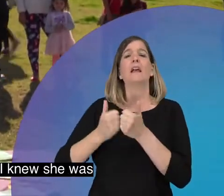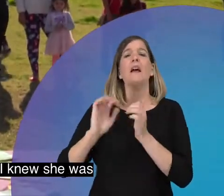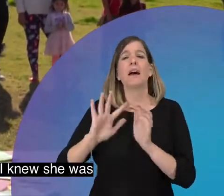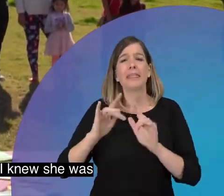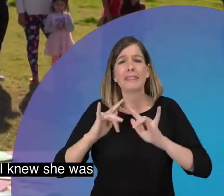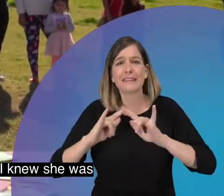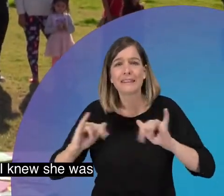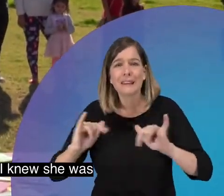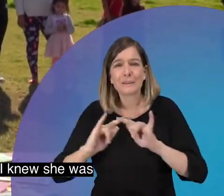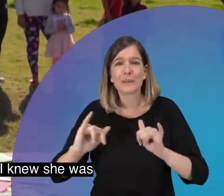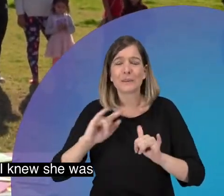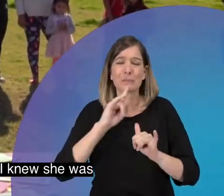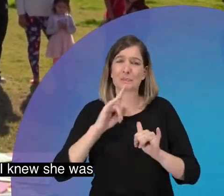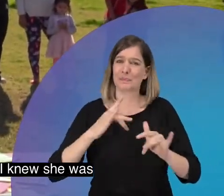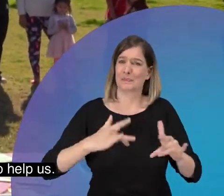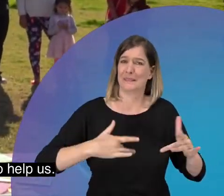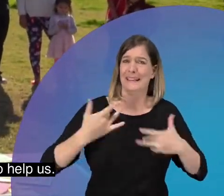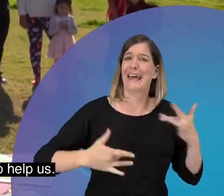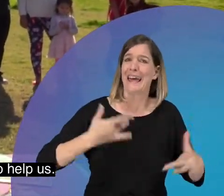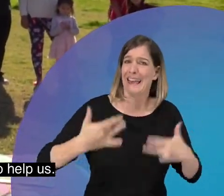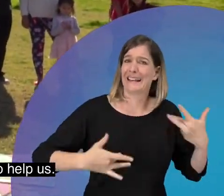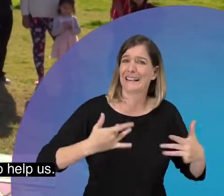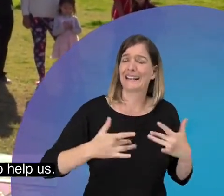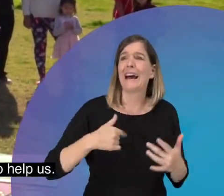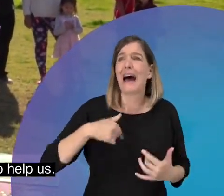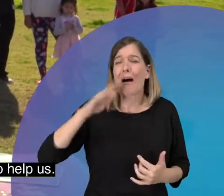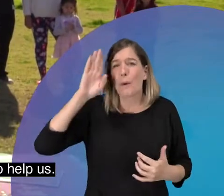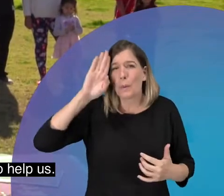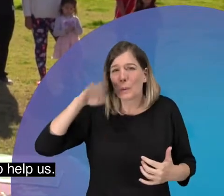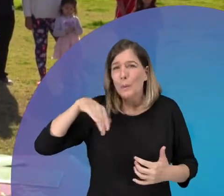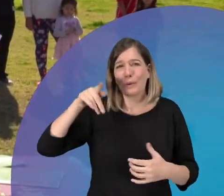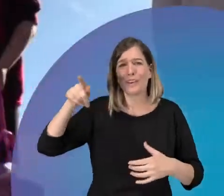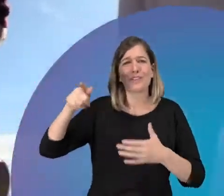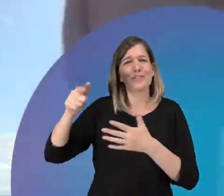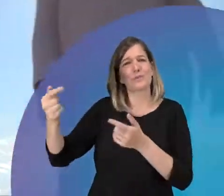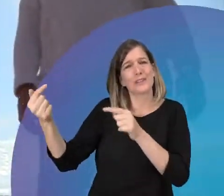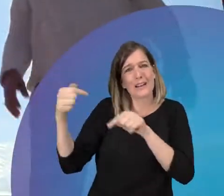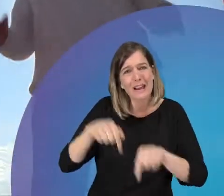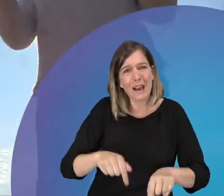same time exciting because I knew that she was coming here to help us.